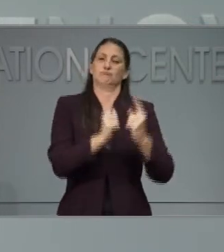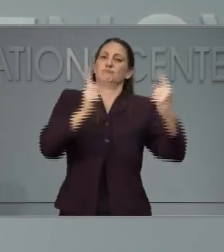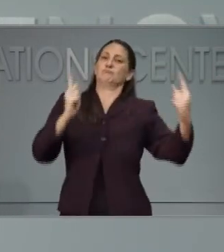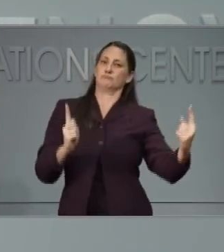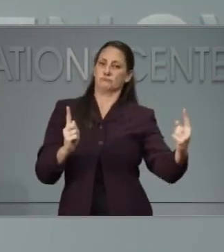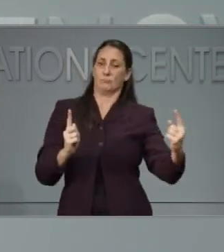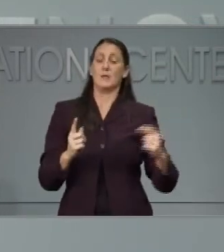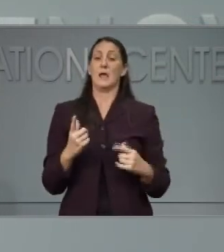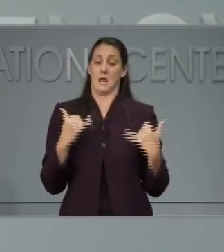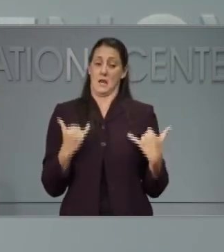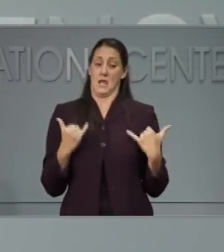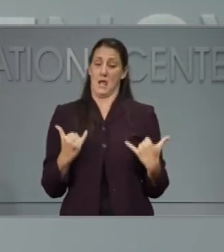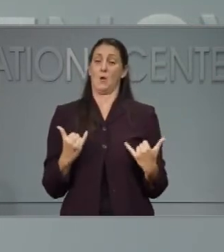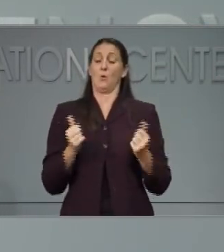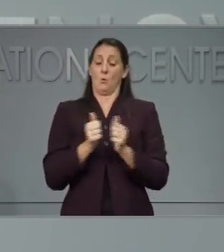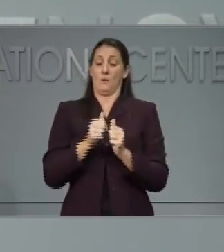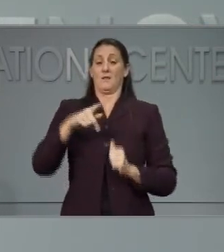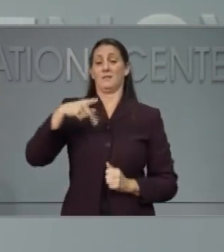-contact sports. Thank you.